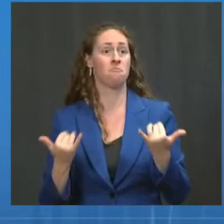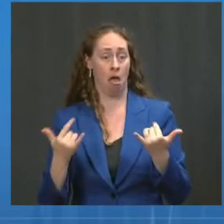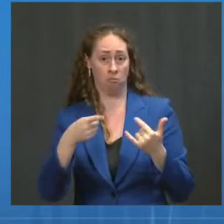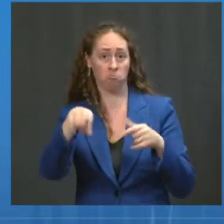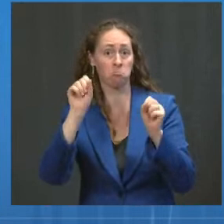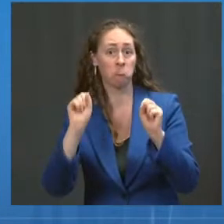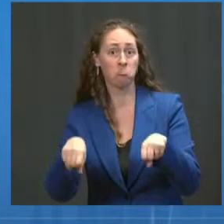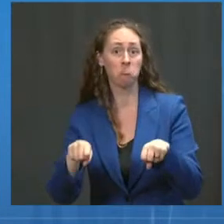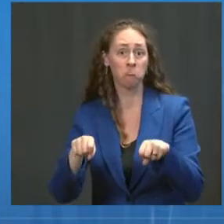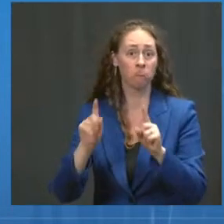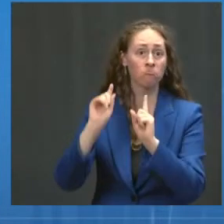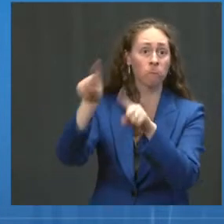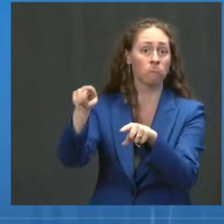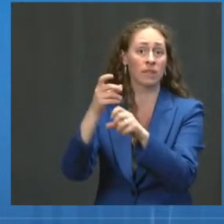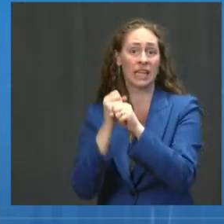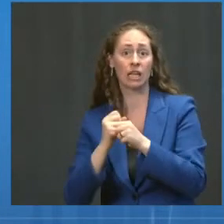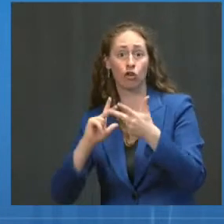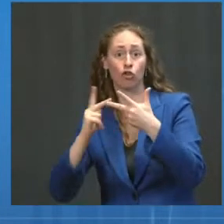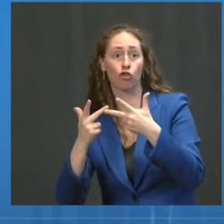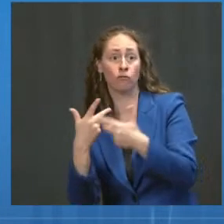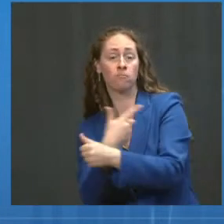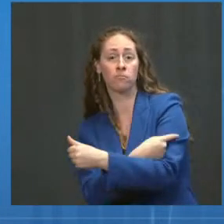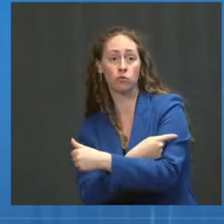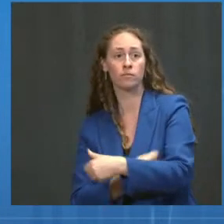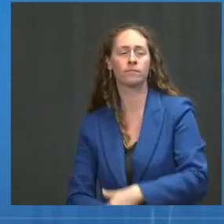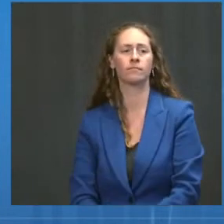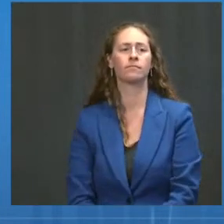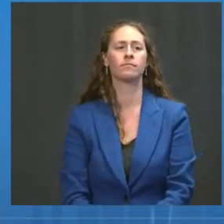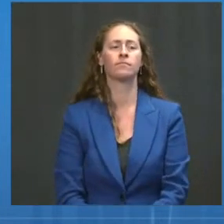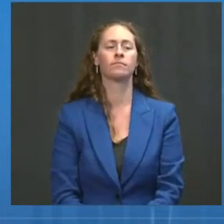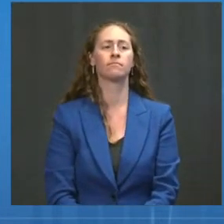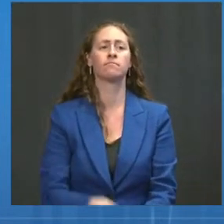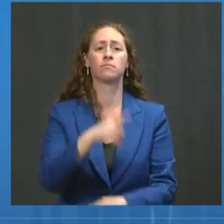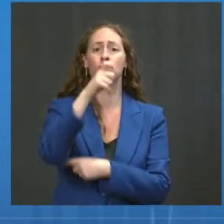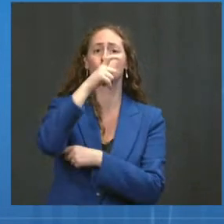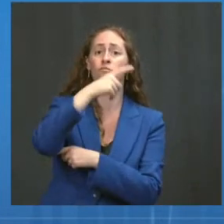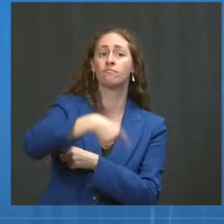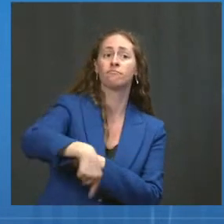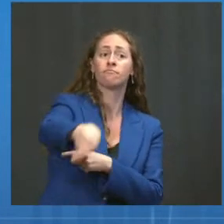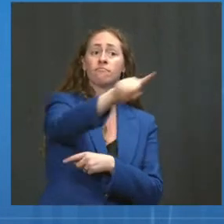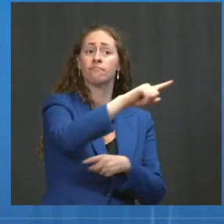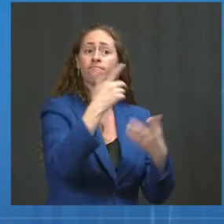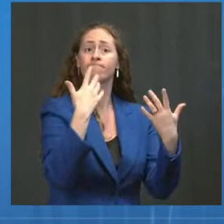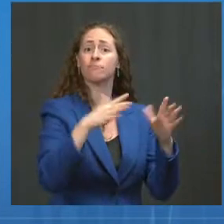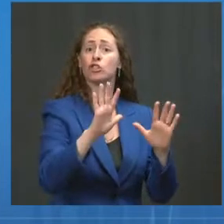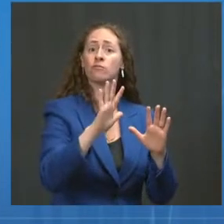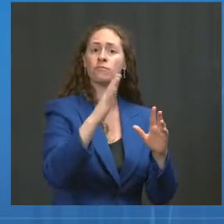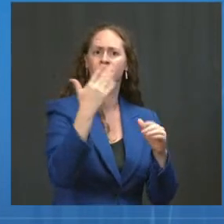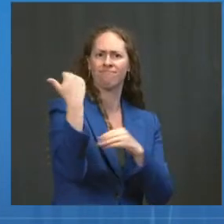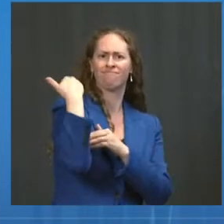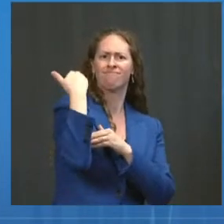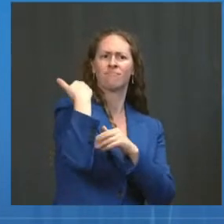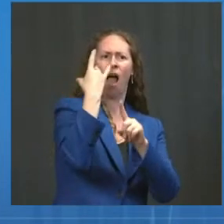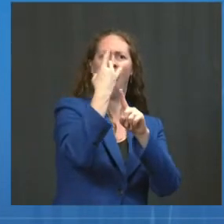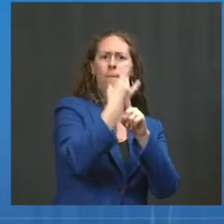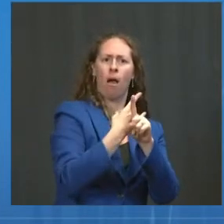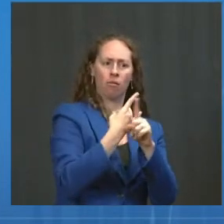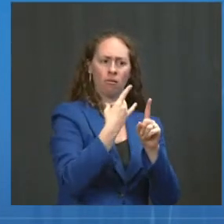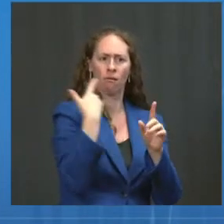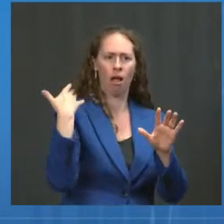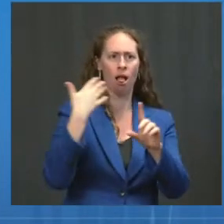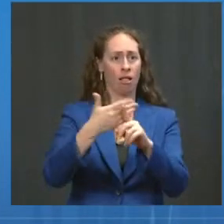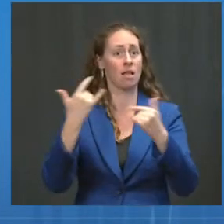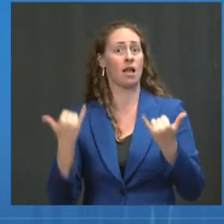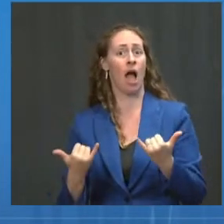eight months after receiving their second dose of the Pfizer or Moderna mRNA vaccines. We plan to start this